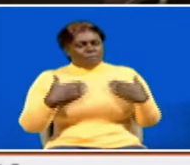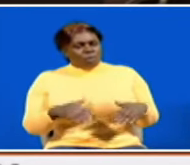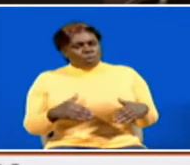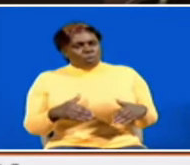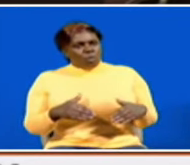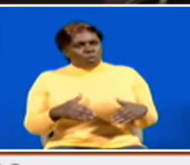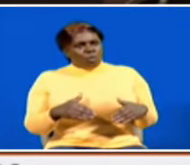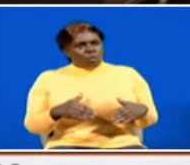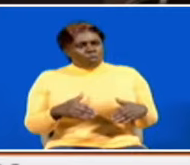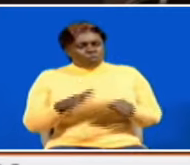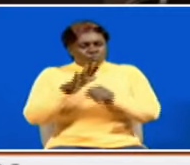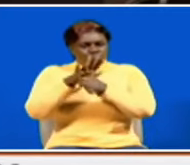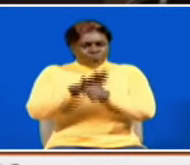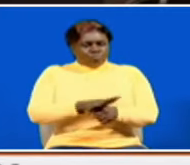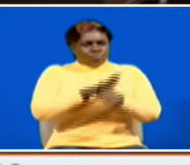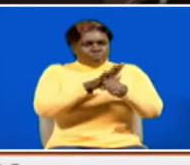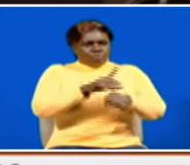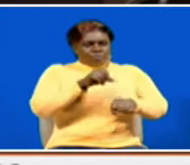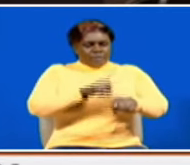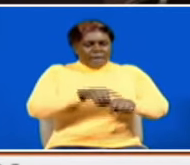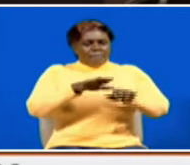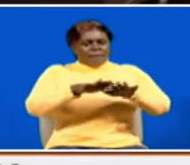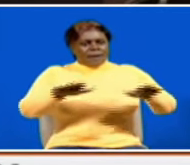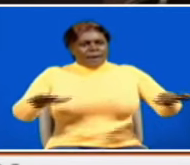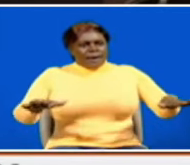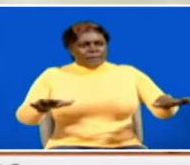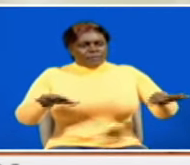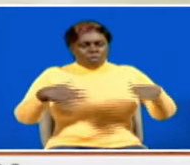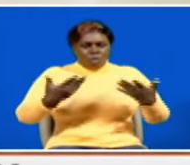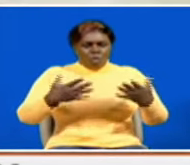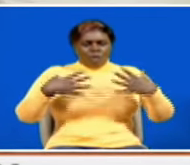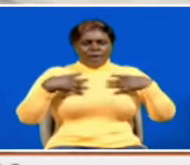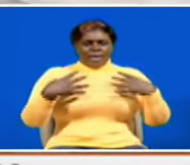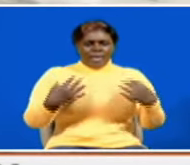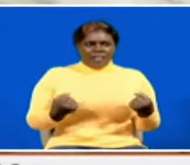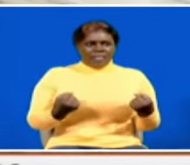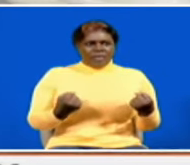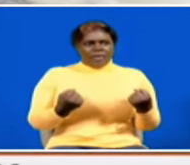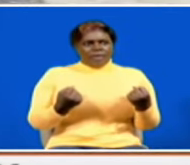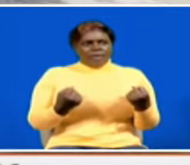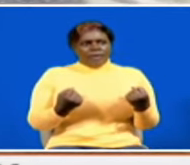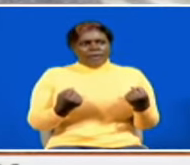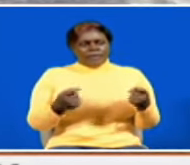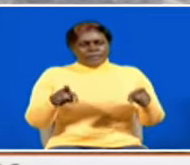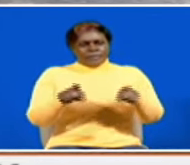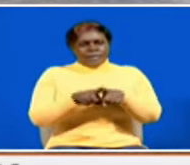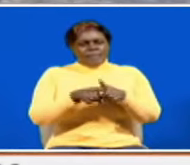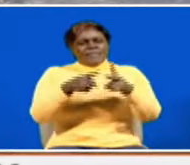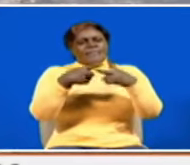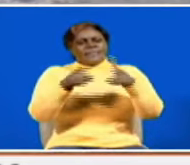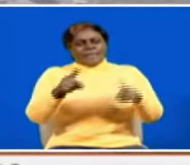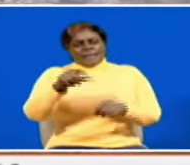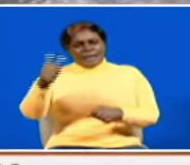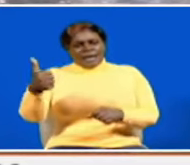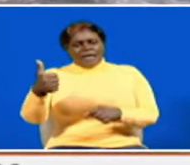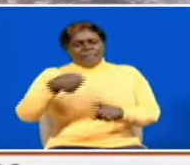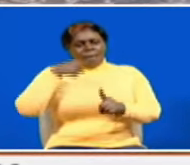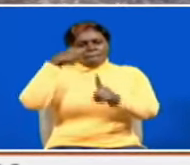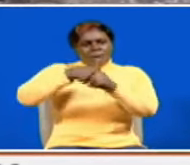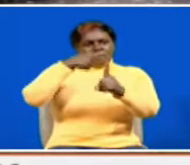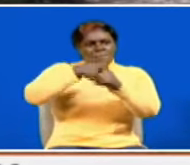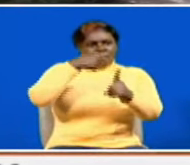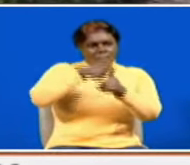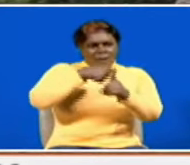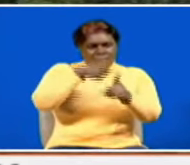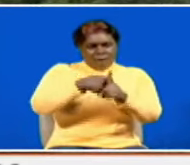people's grievances when it comes to their land and to their health currently she has embarked on another journey down at